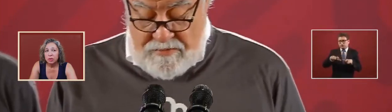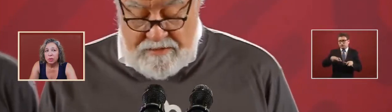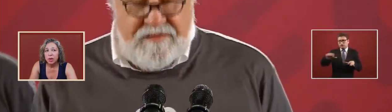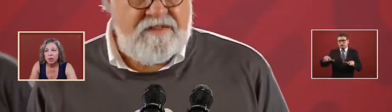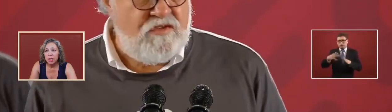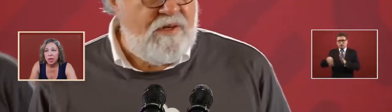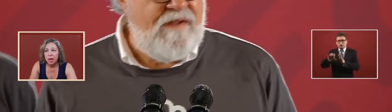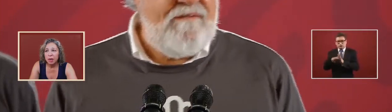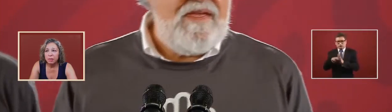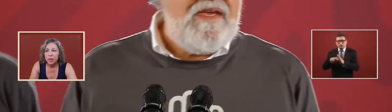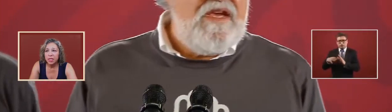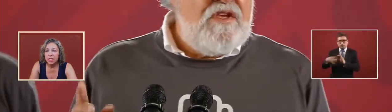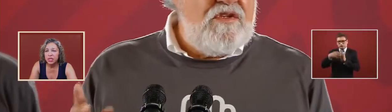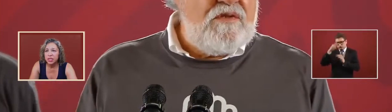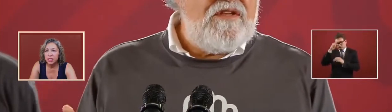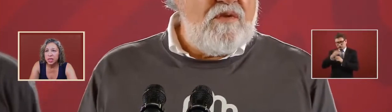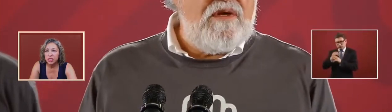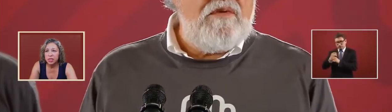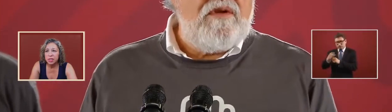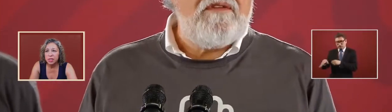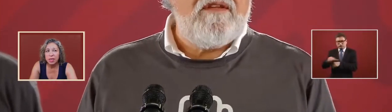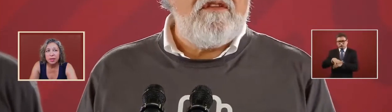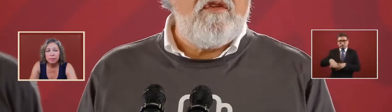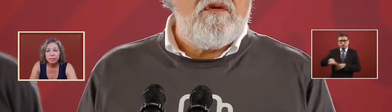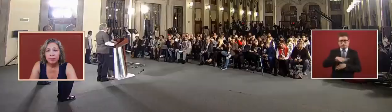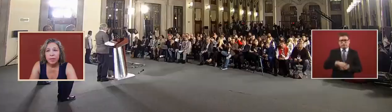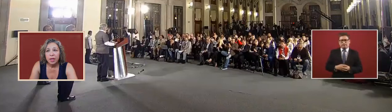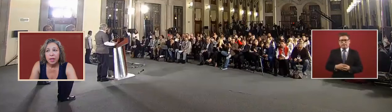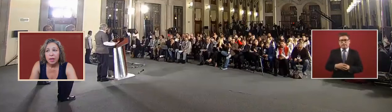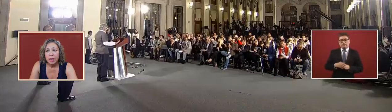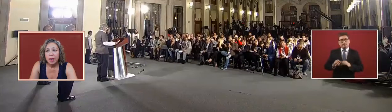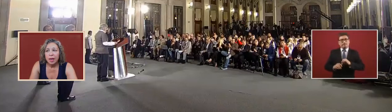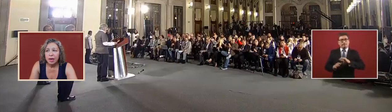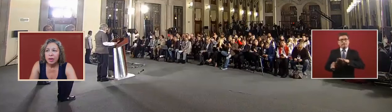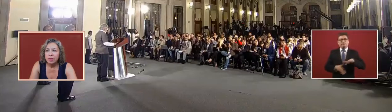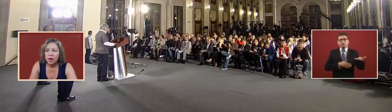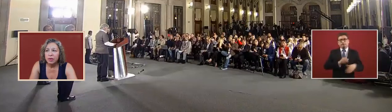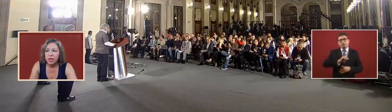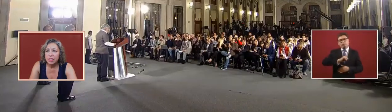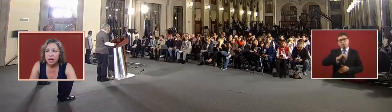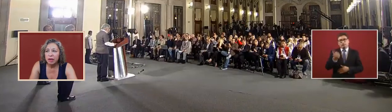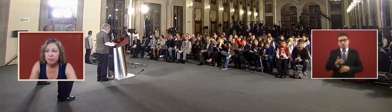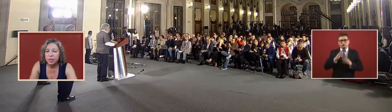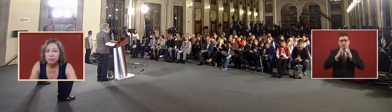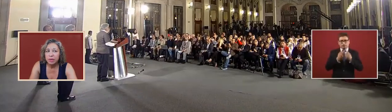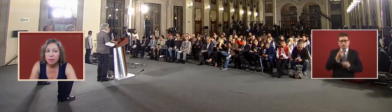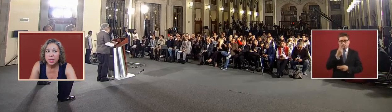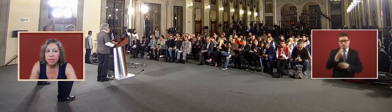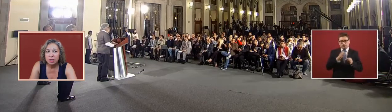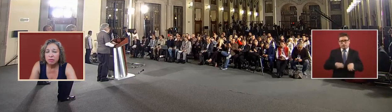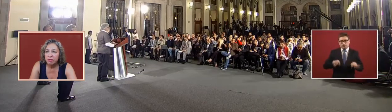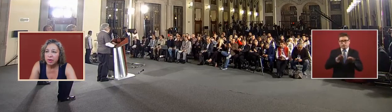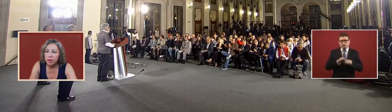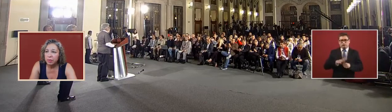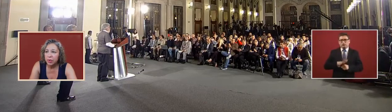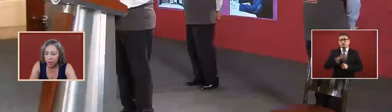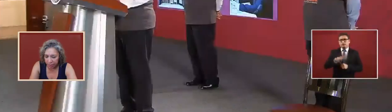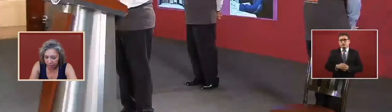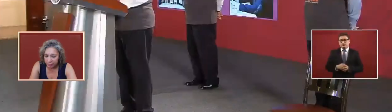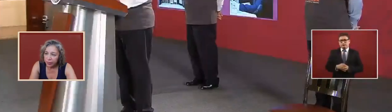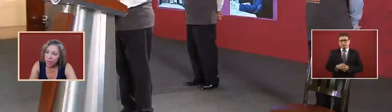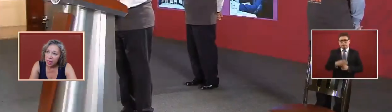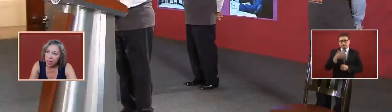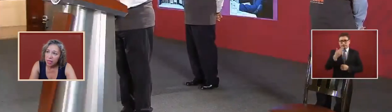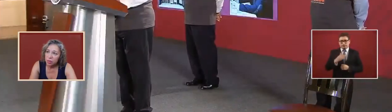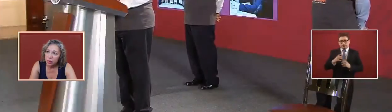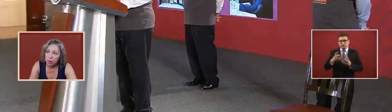where the um intelligence agency said and other areas that have been fundamental and very important